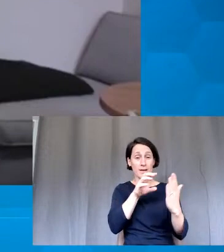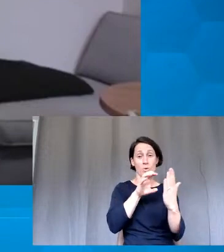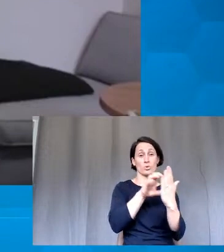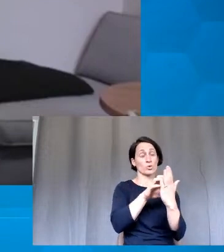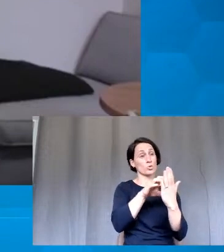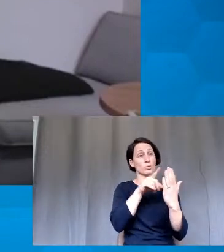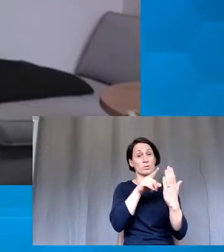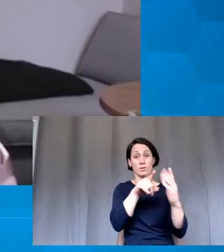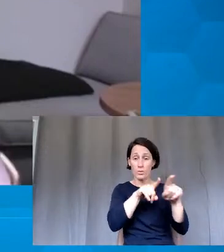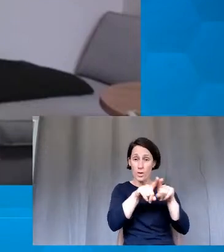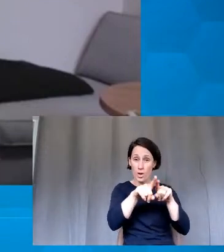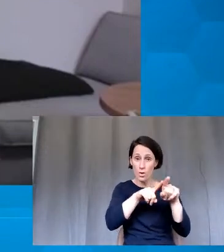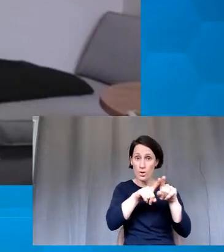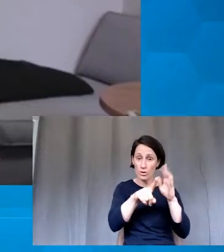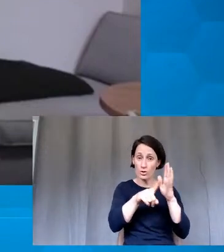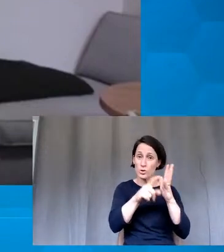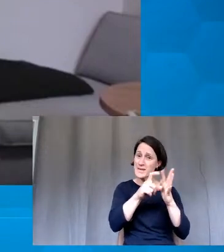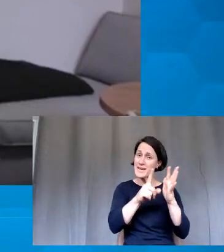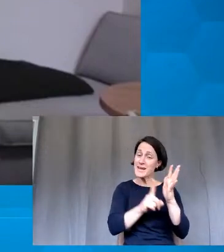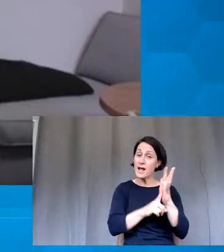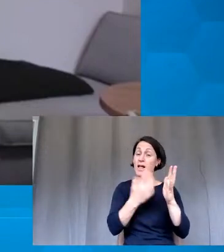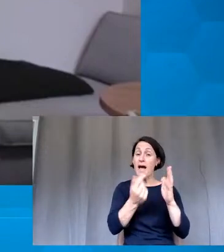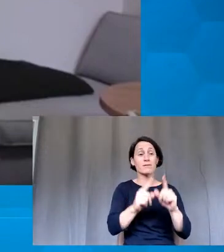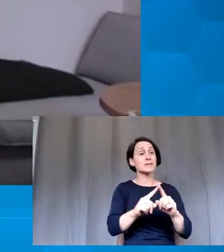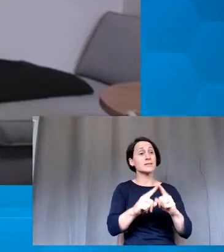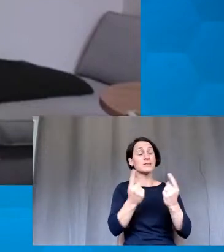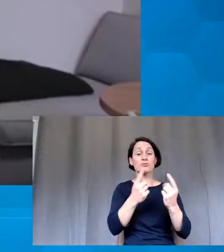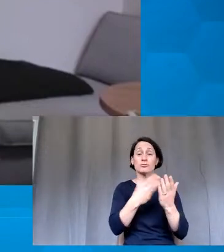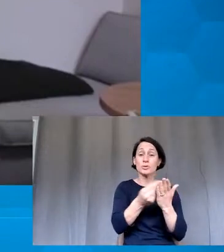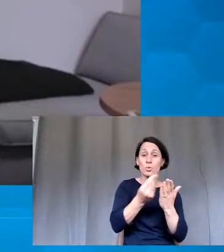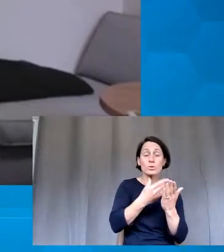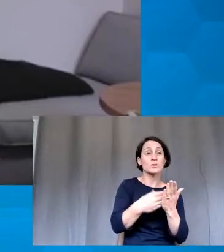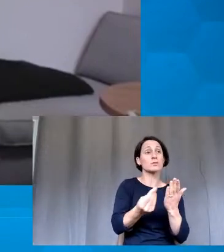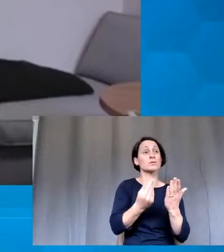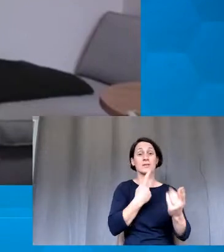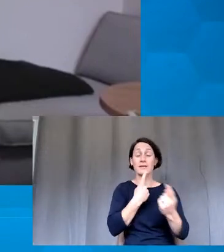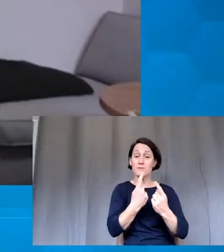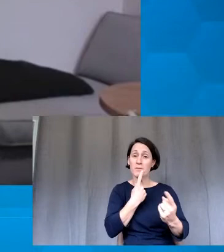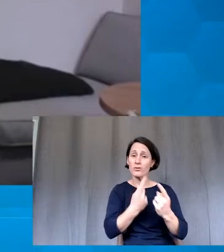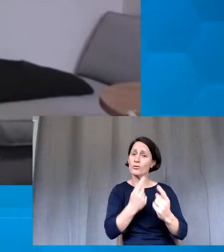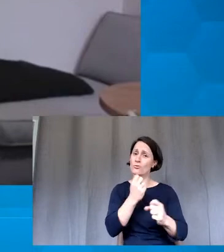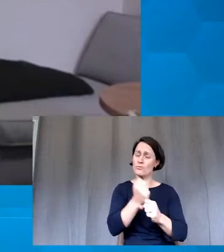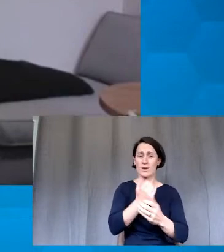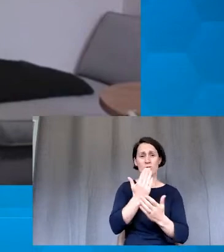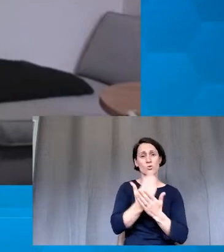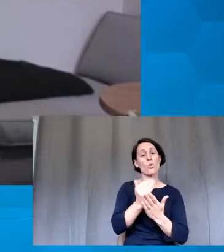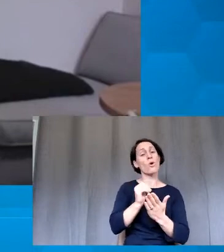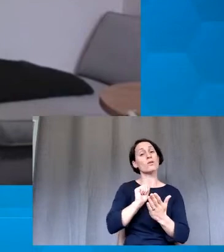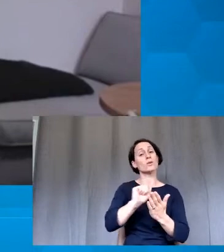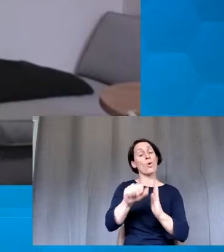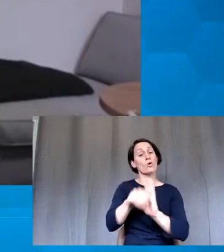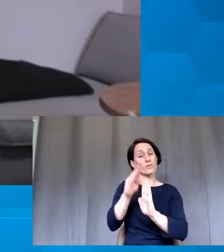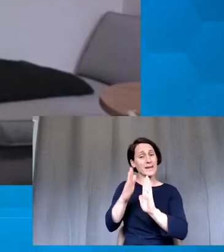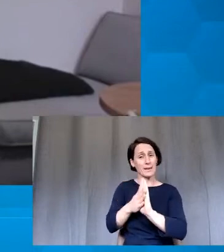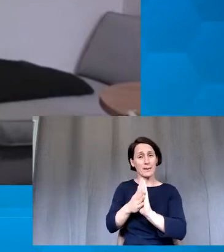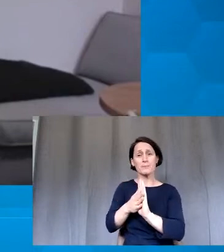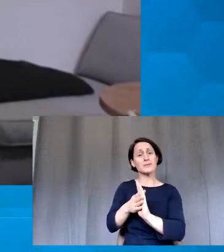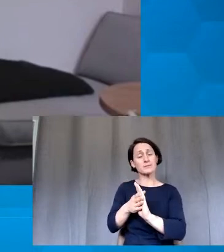There's checklists and everything else just to make sure that you're making your curriculum as accessible as you possibly can.